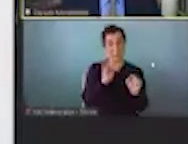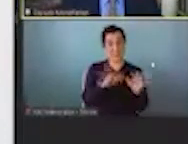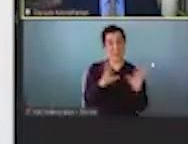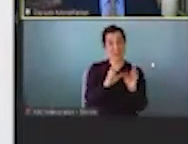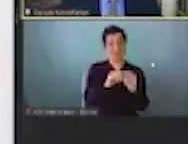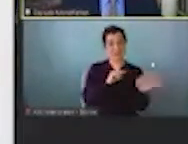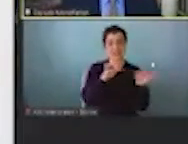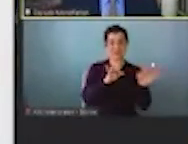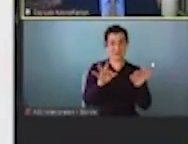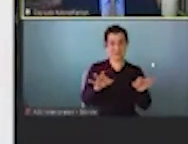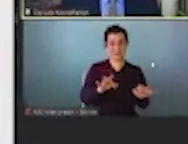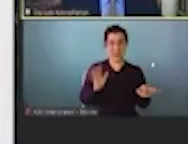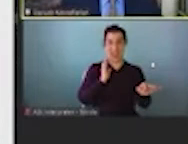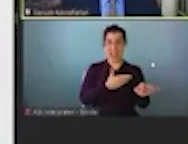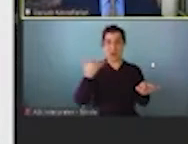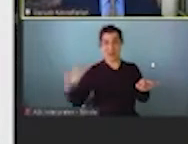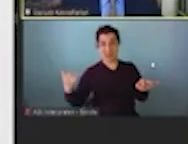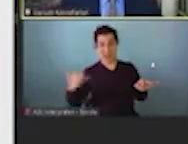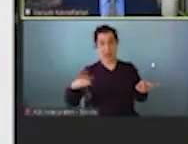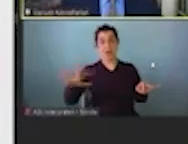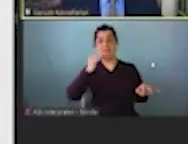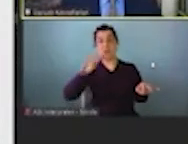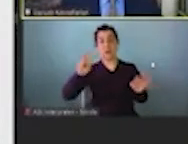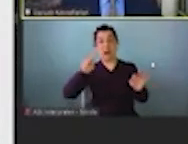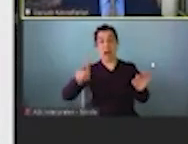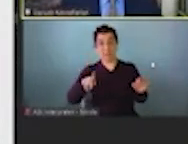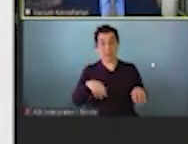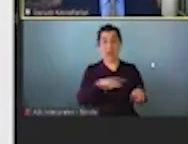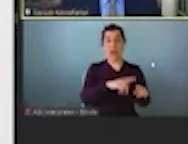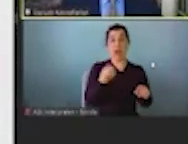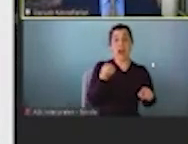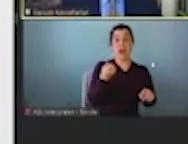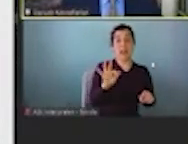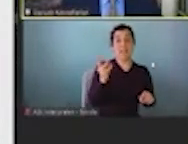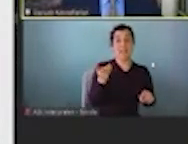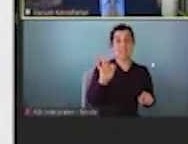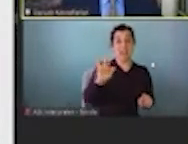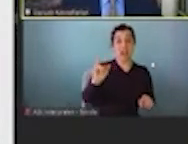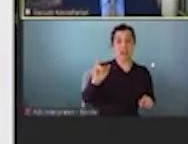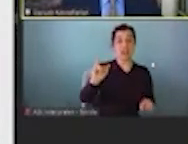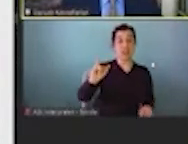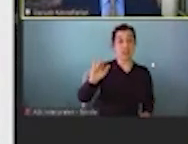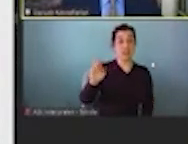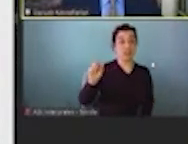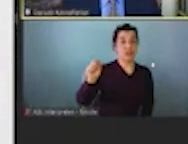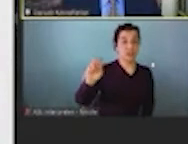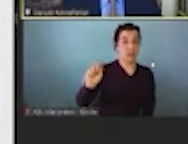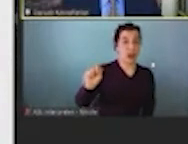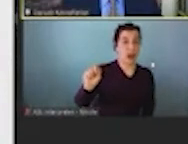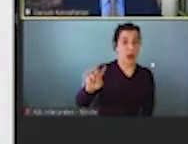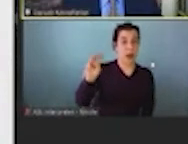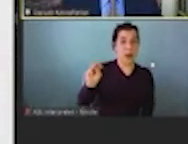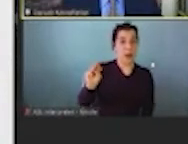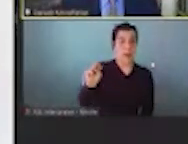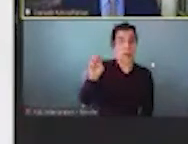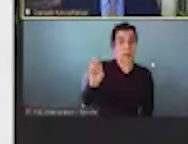our modern food and nutrition policy. In 1969, Dr. Jean Meyer, who was a scientist who went on to found the Friedman School